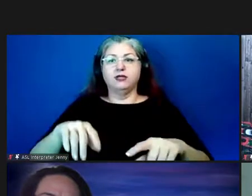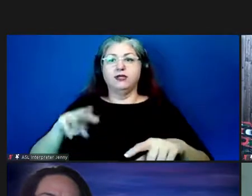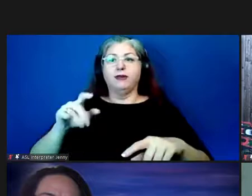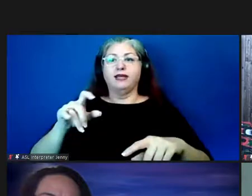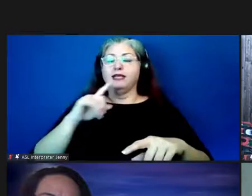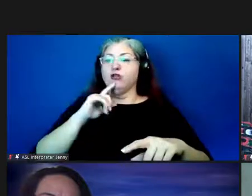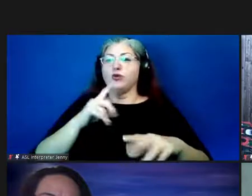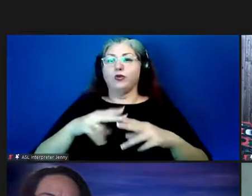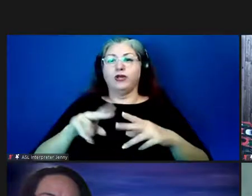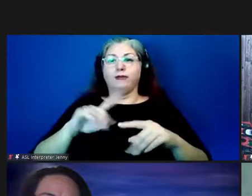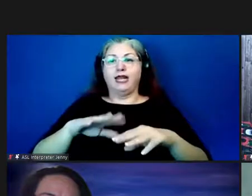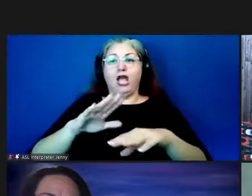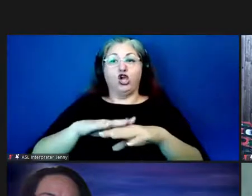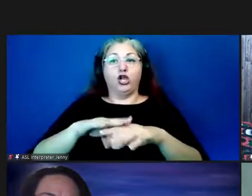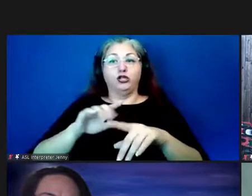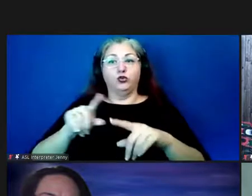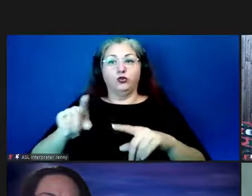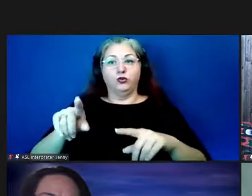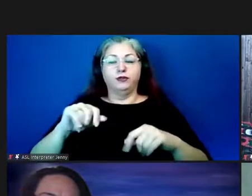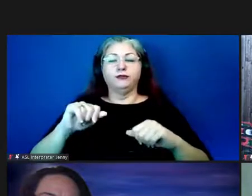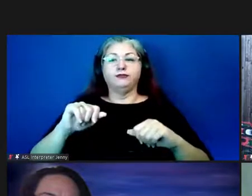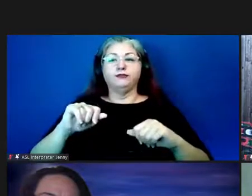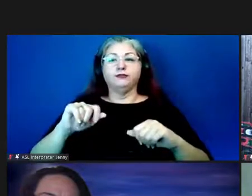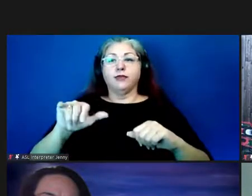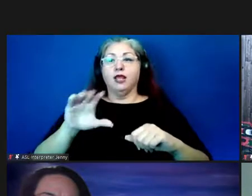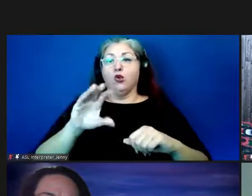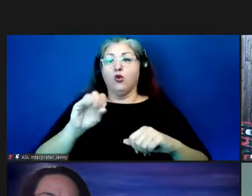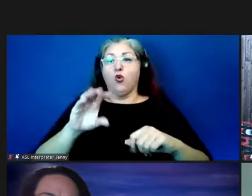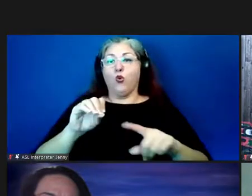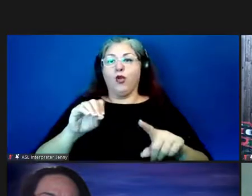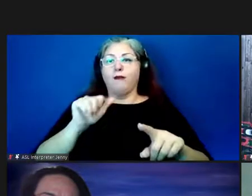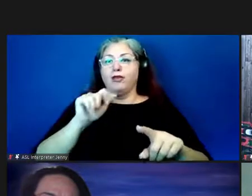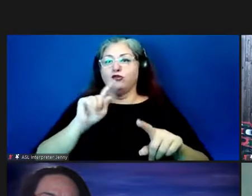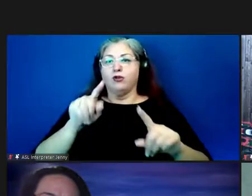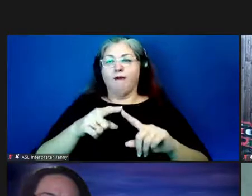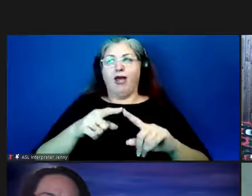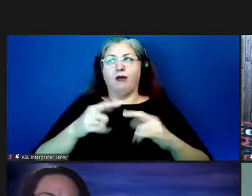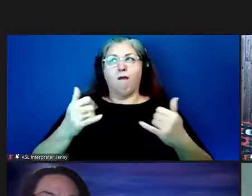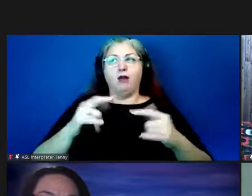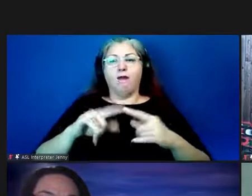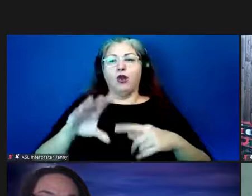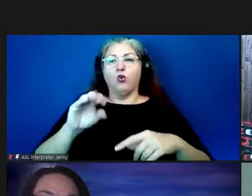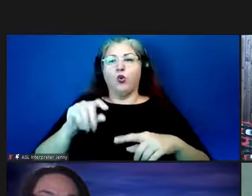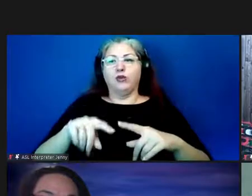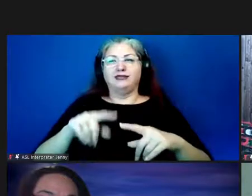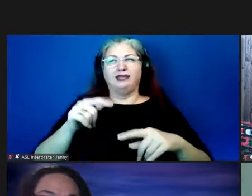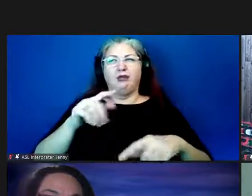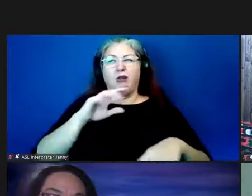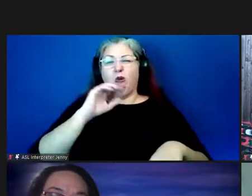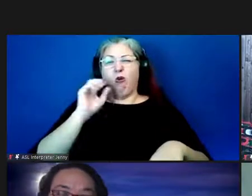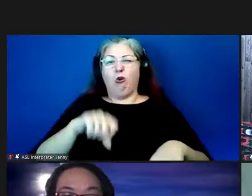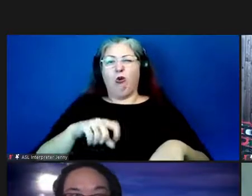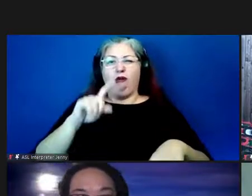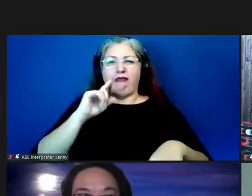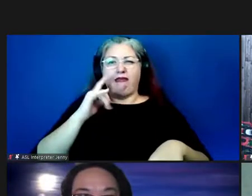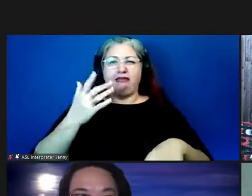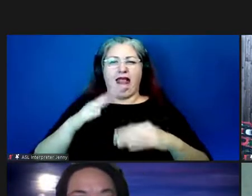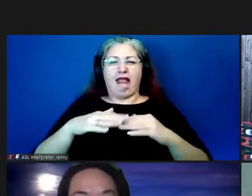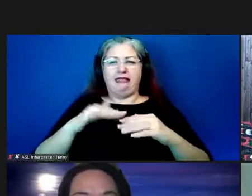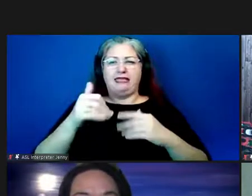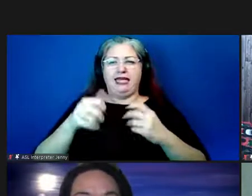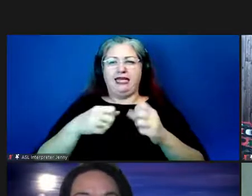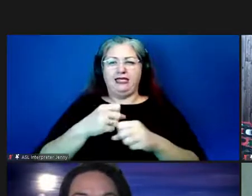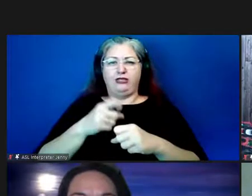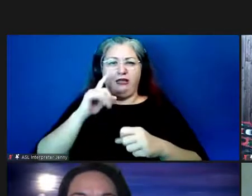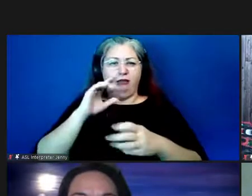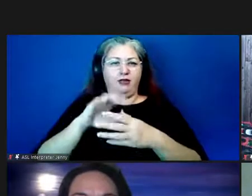quickly real caution you is that so the coco and i'm not sure about modern the coco is actually kind of old um i think it's like he's 10 years old i believe